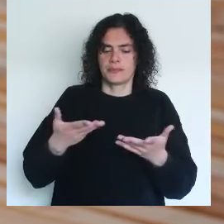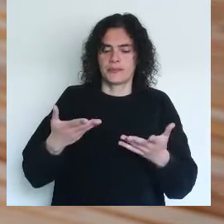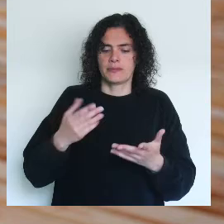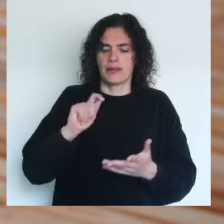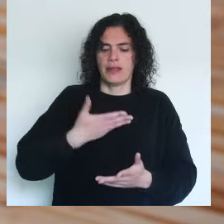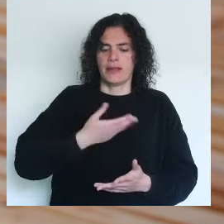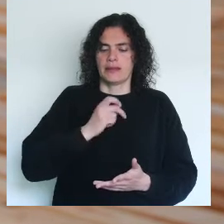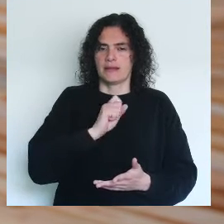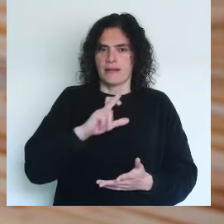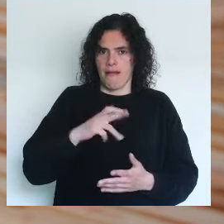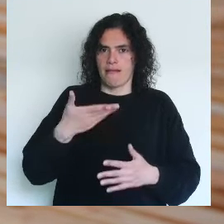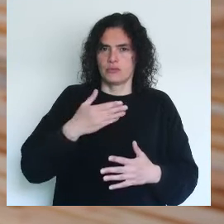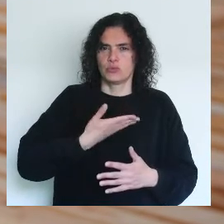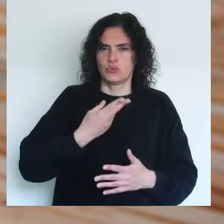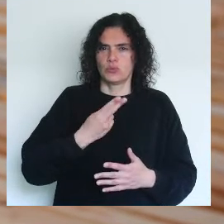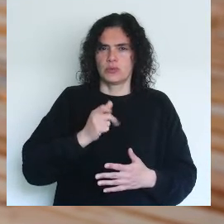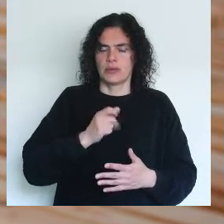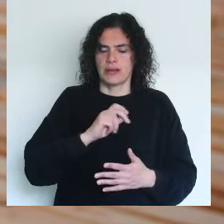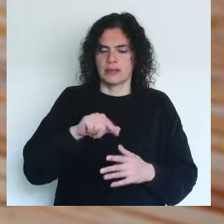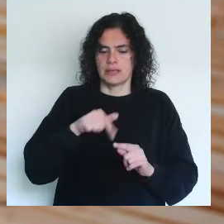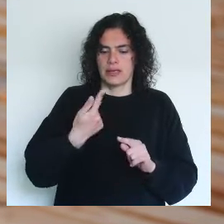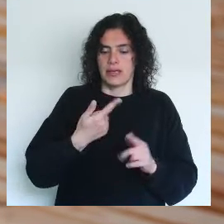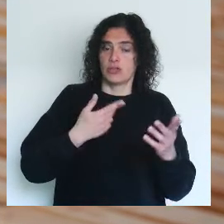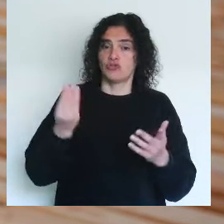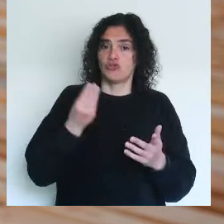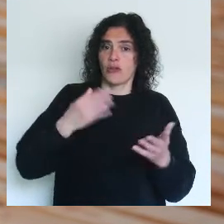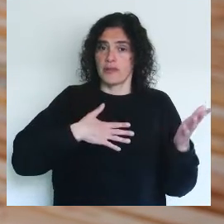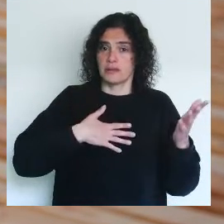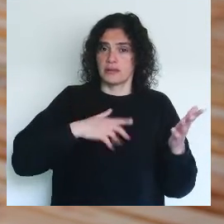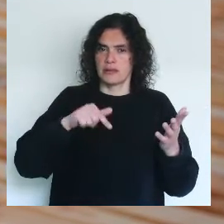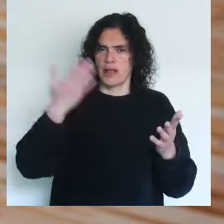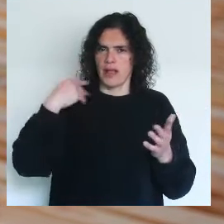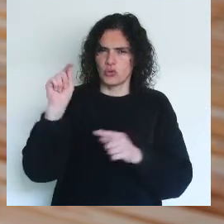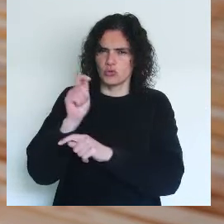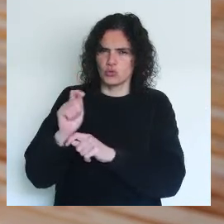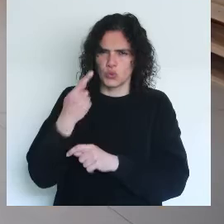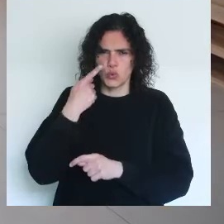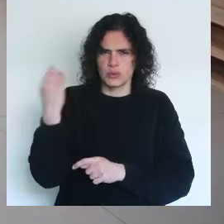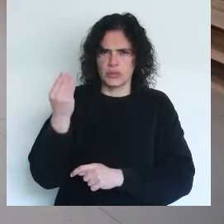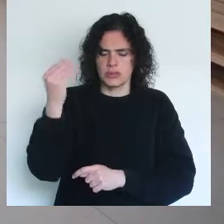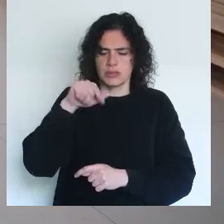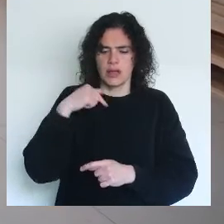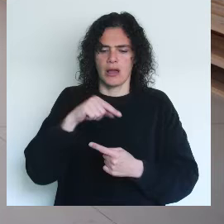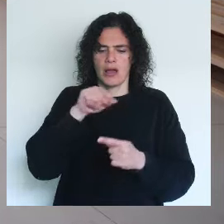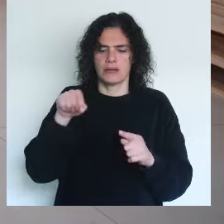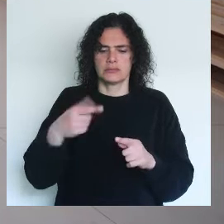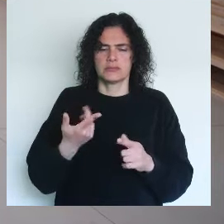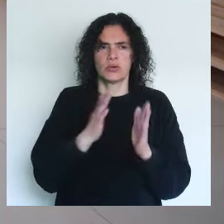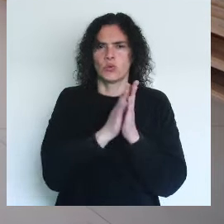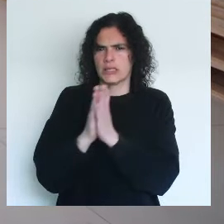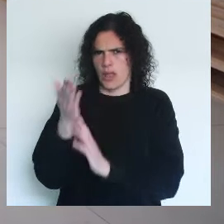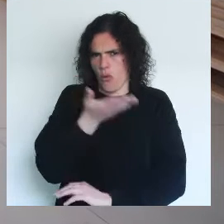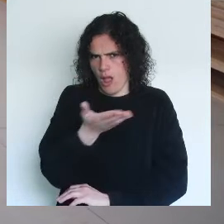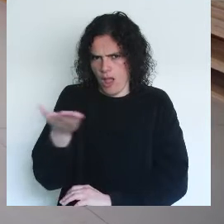Edgar Degas, Young Dancer, which is a sculpture which is extremely well known, that exists in many